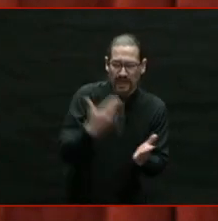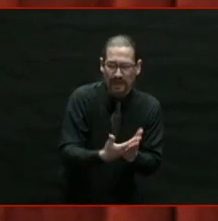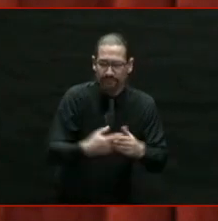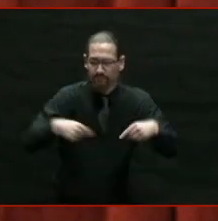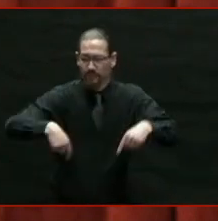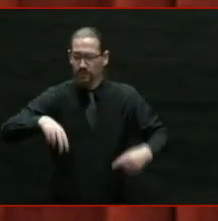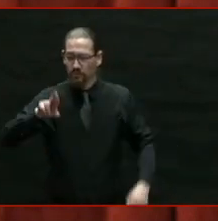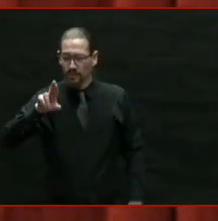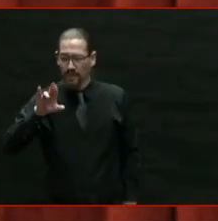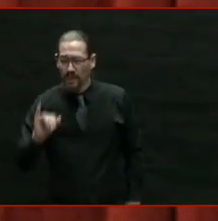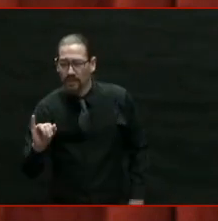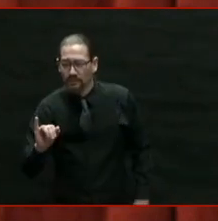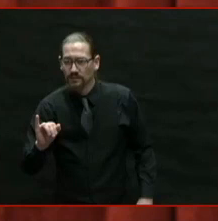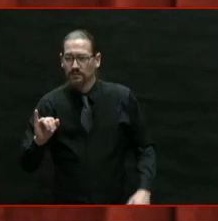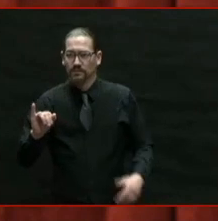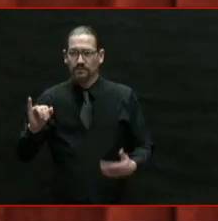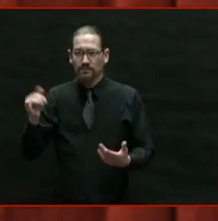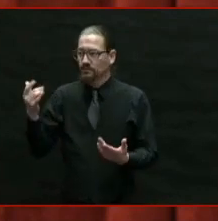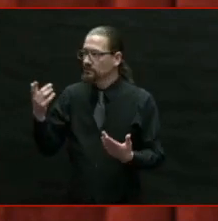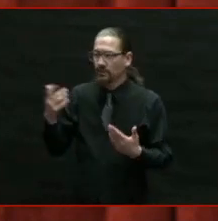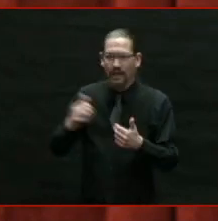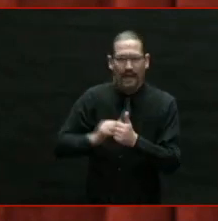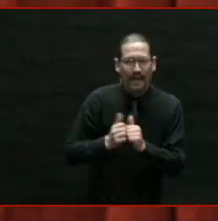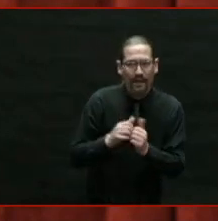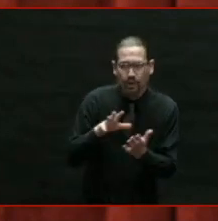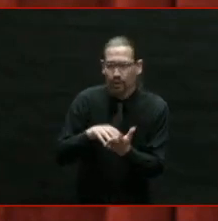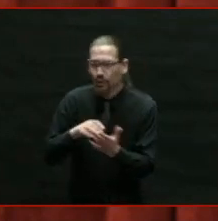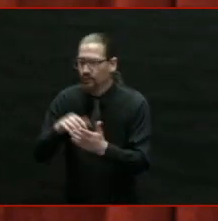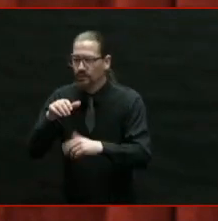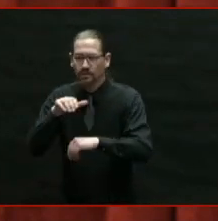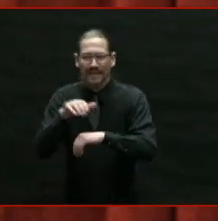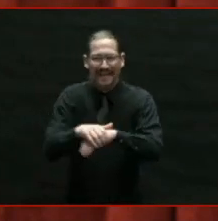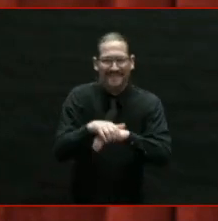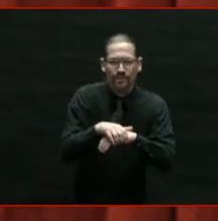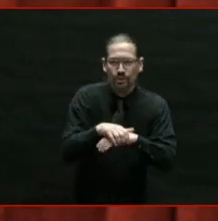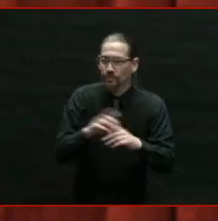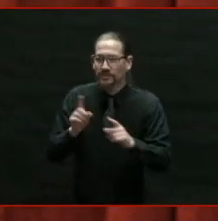to teach himself English at night in the Providence Public Library.